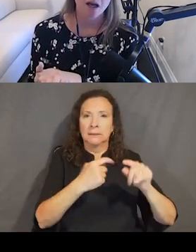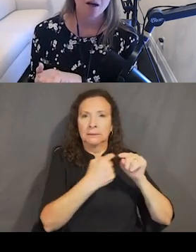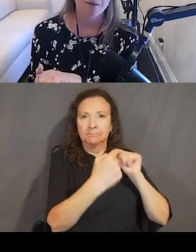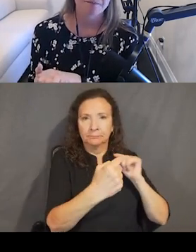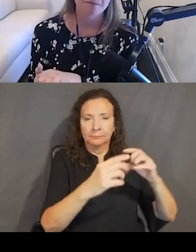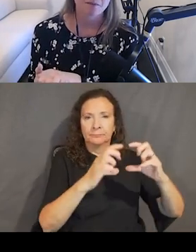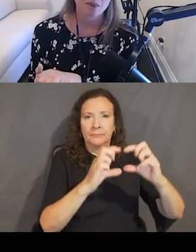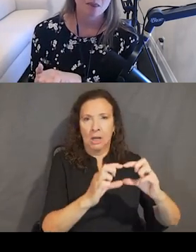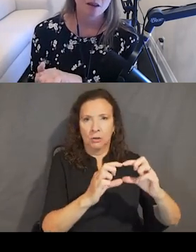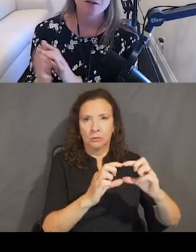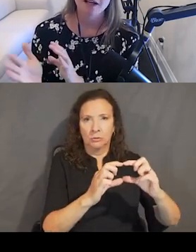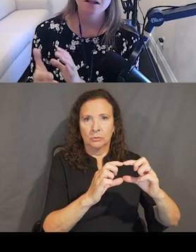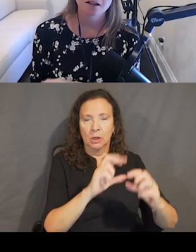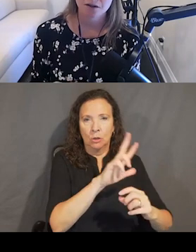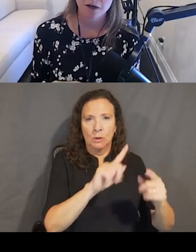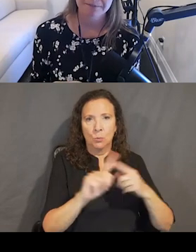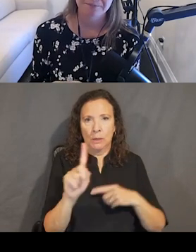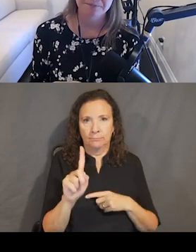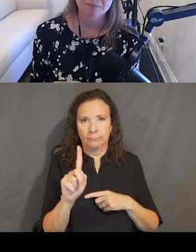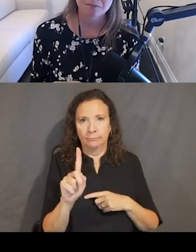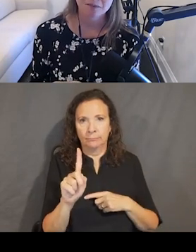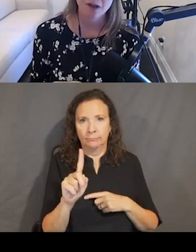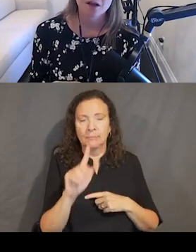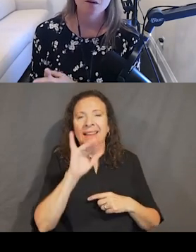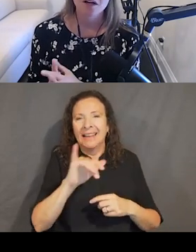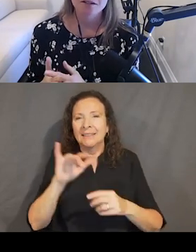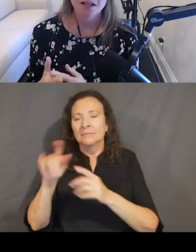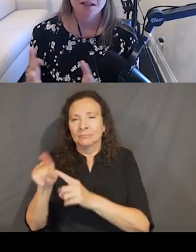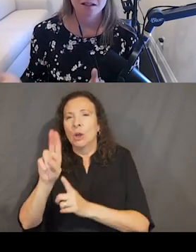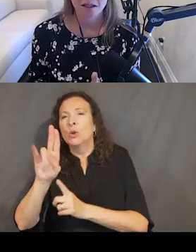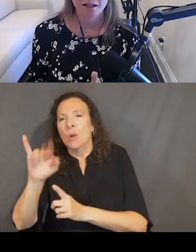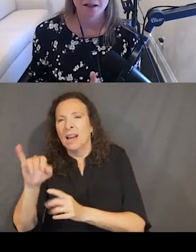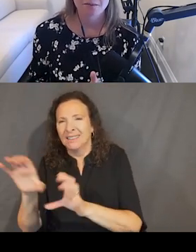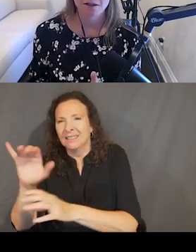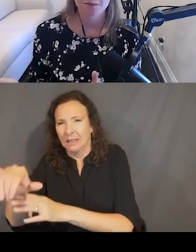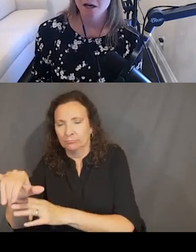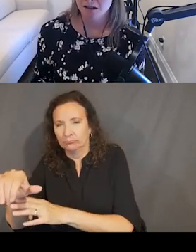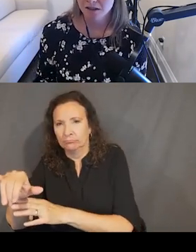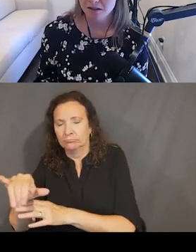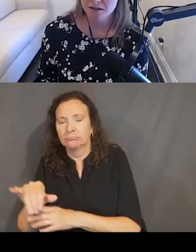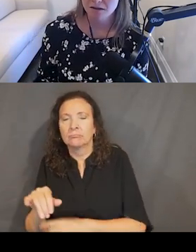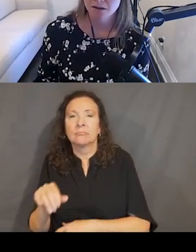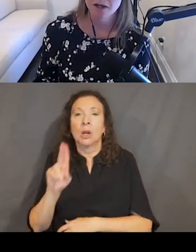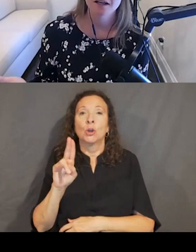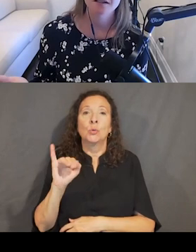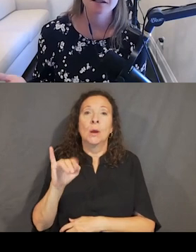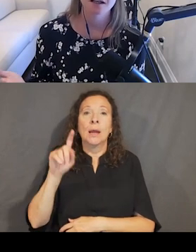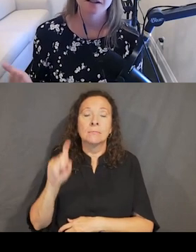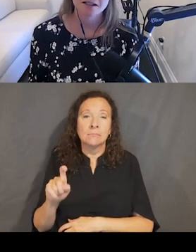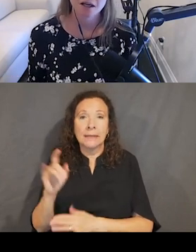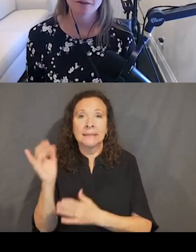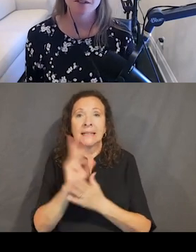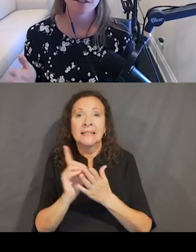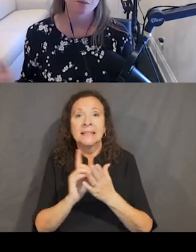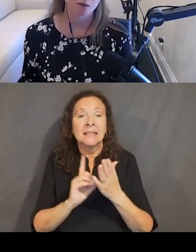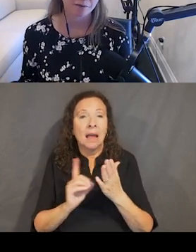one. So that's all on UI. UI also has to design a minimum target size. UI has to design